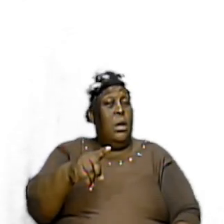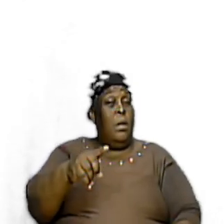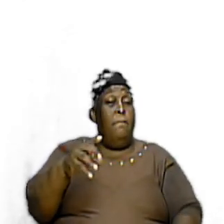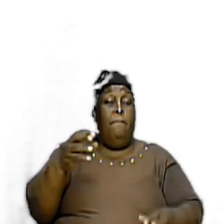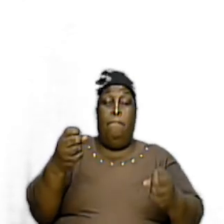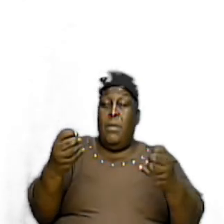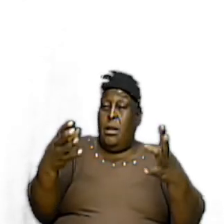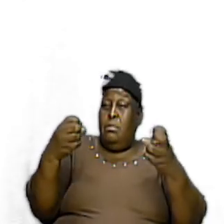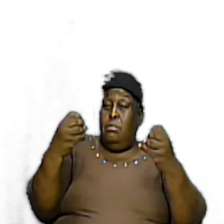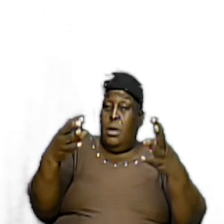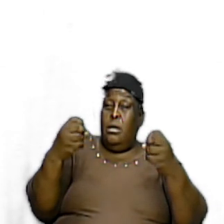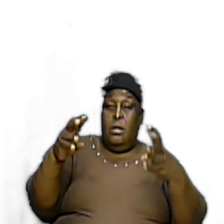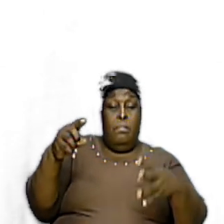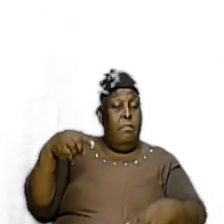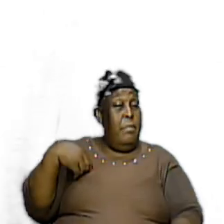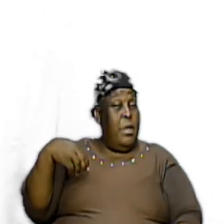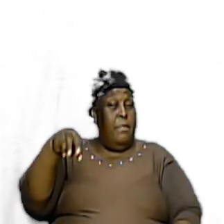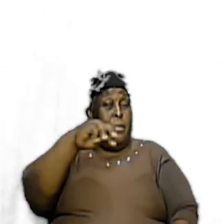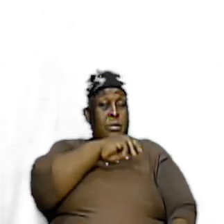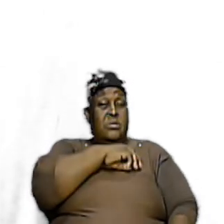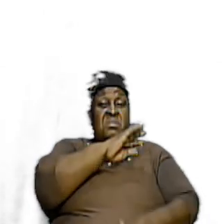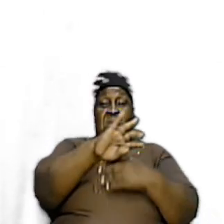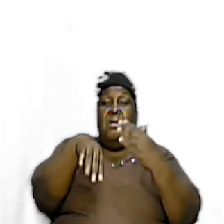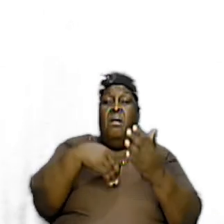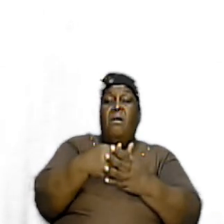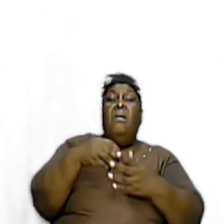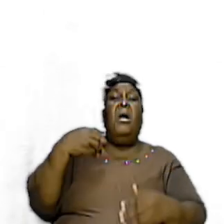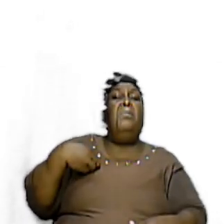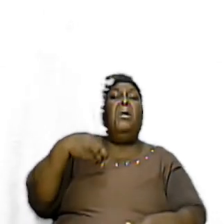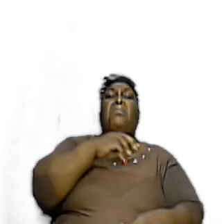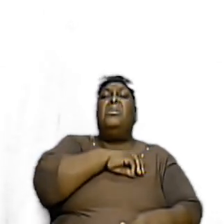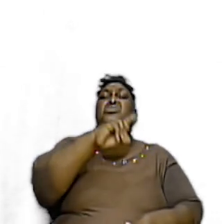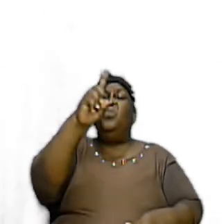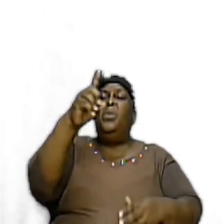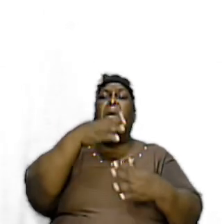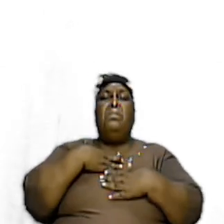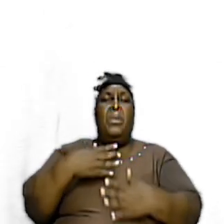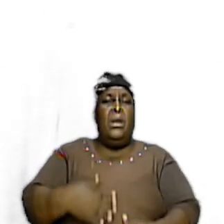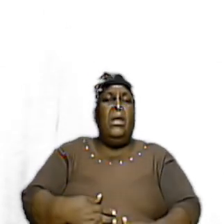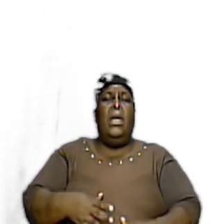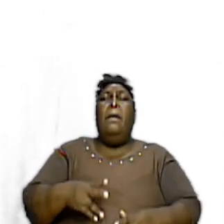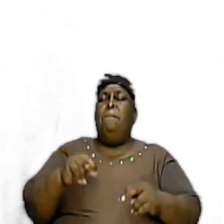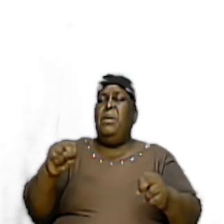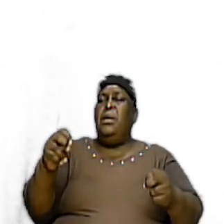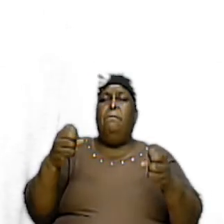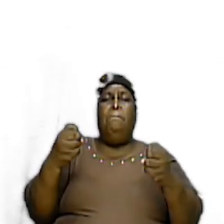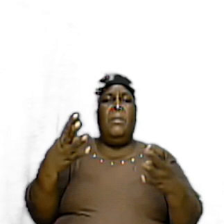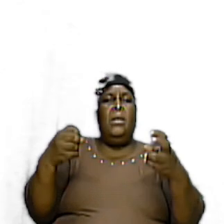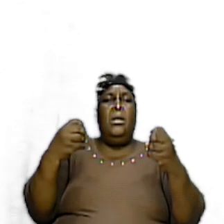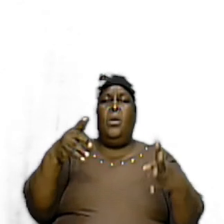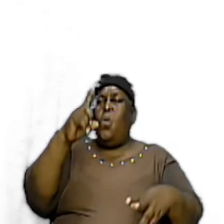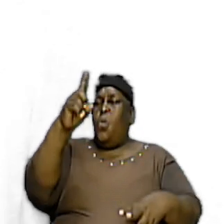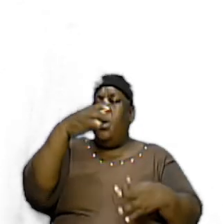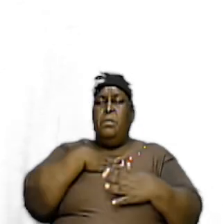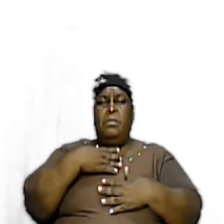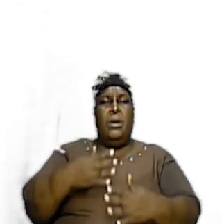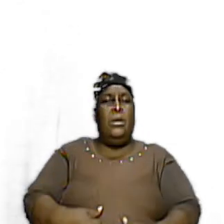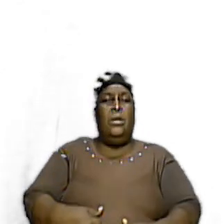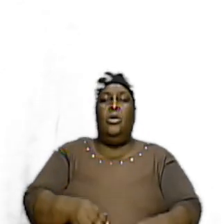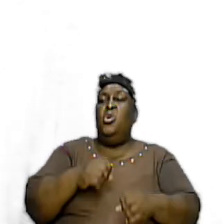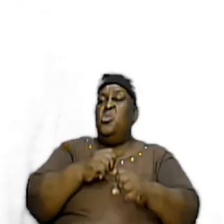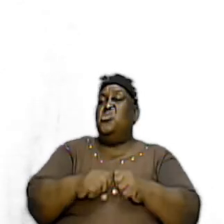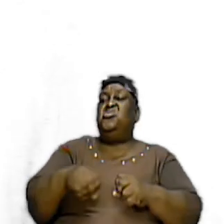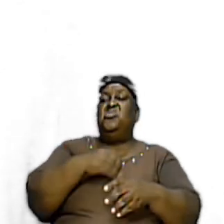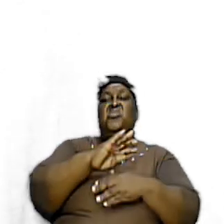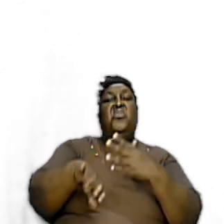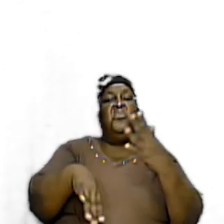many Members And all the Members of that One body Being many Are one body So